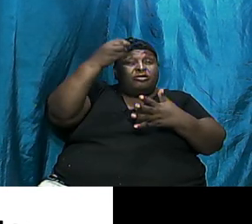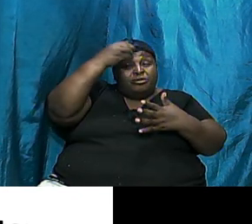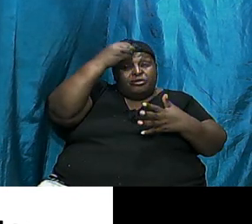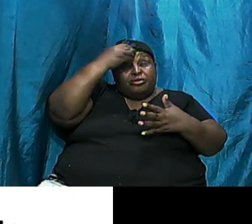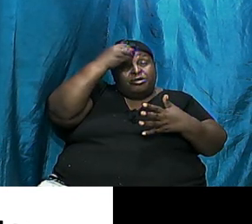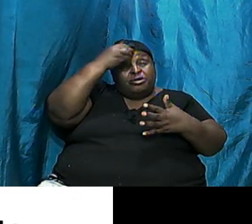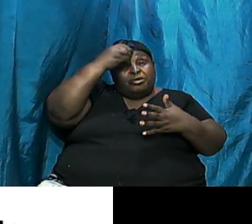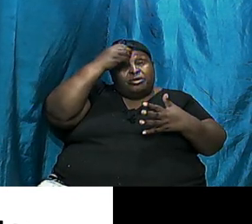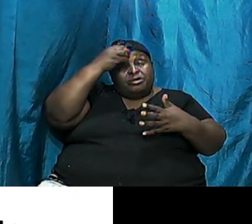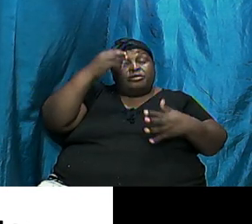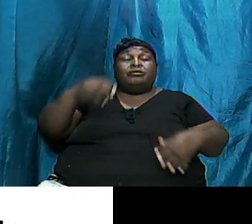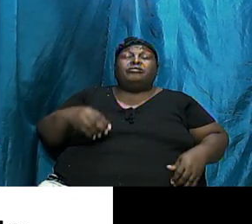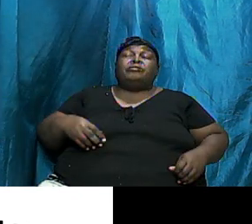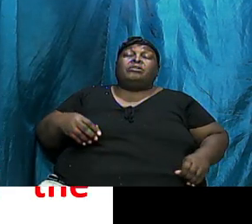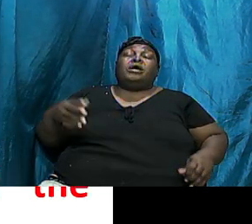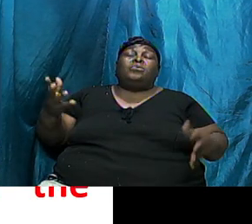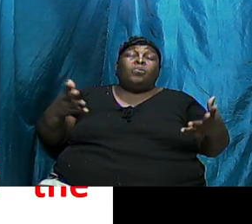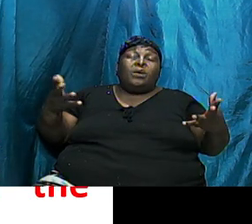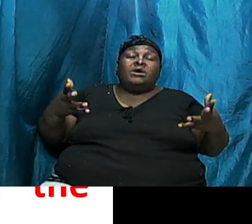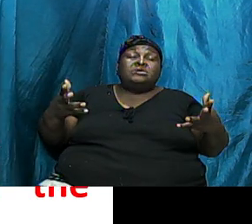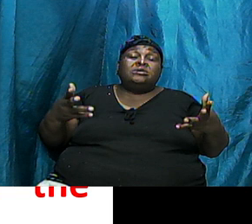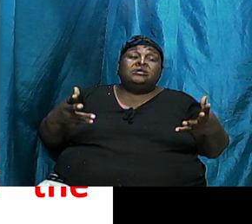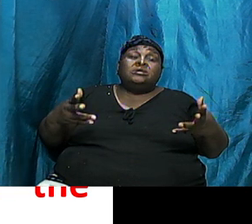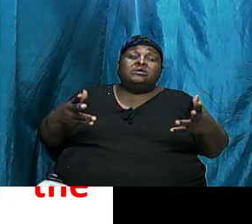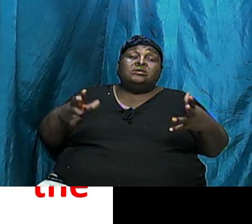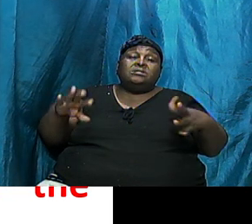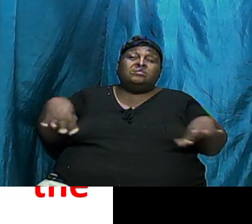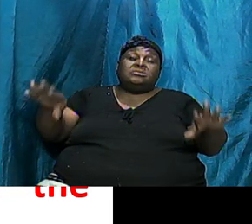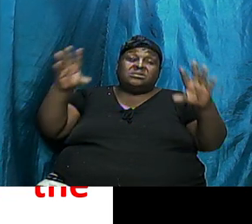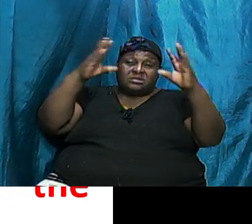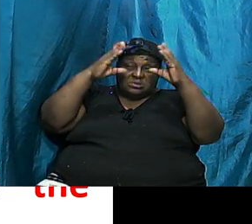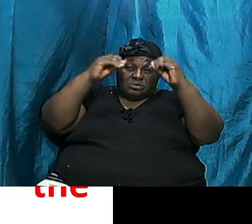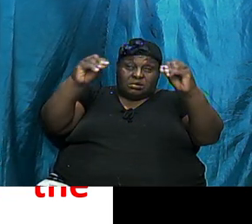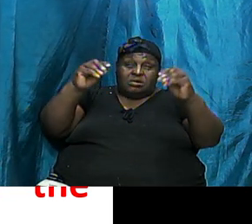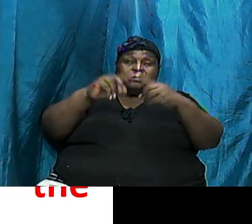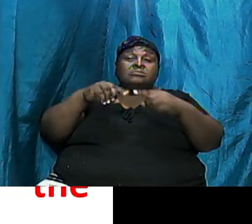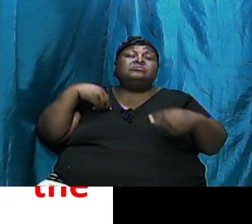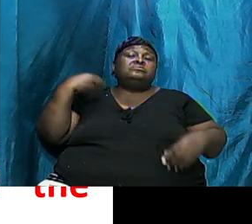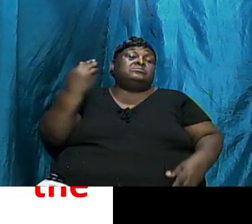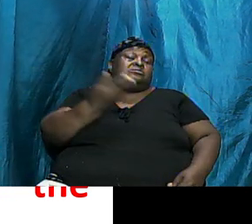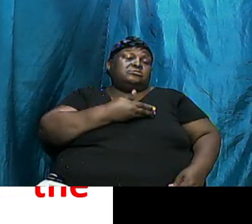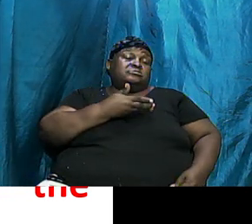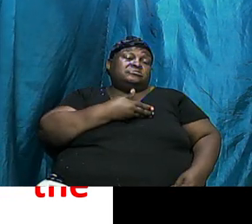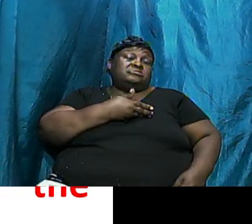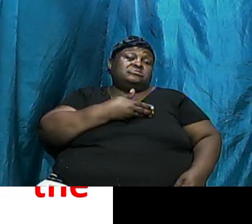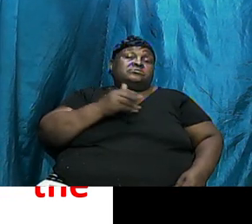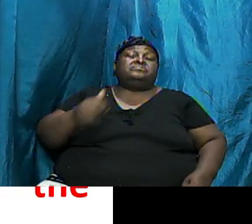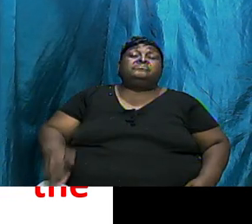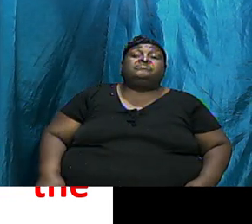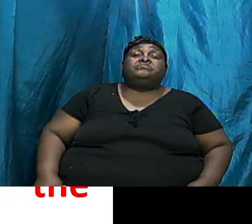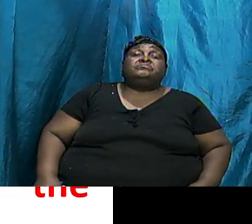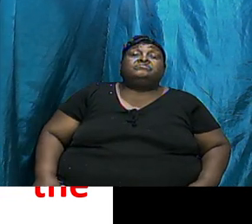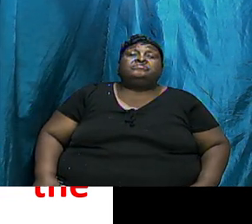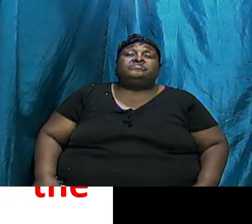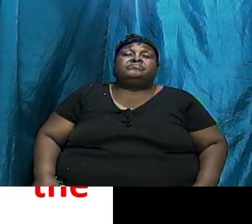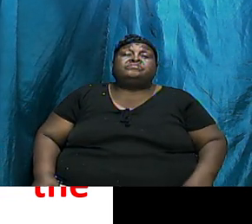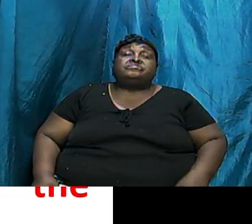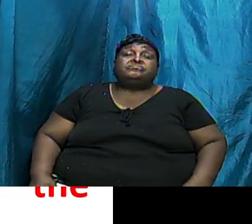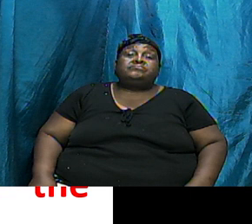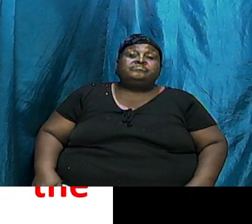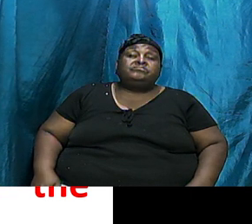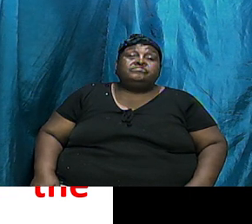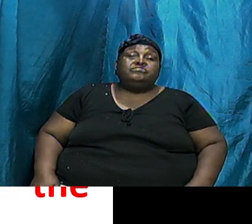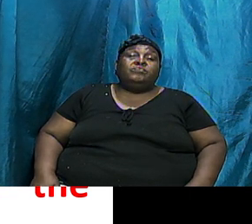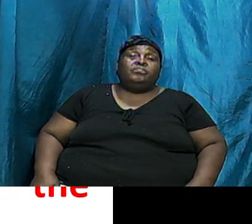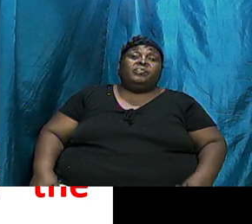being presented to us. Now, within